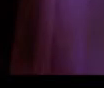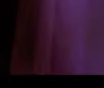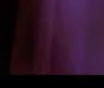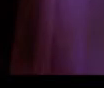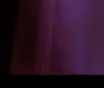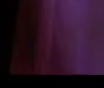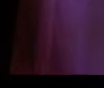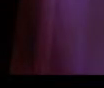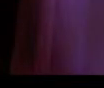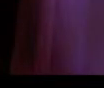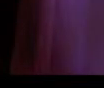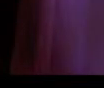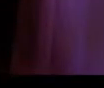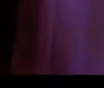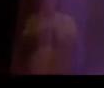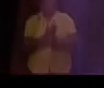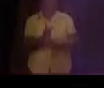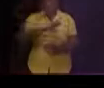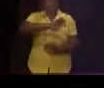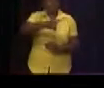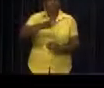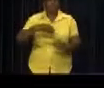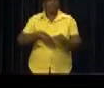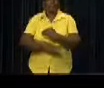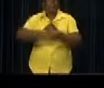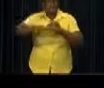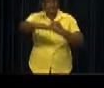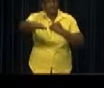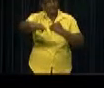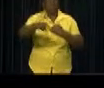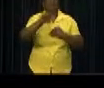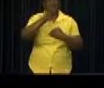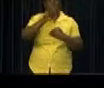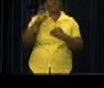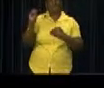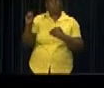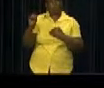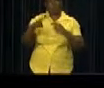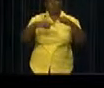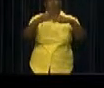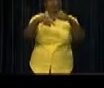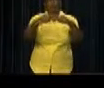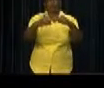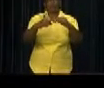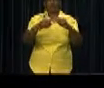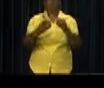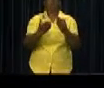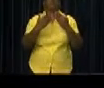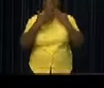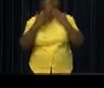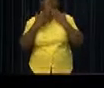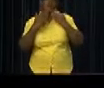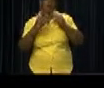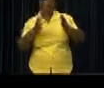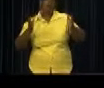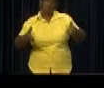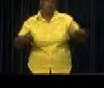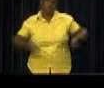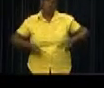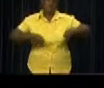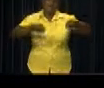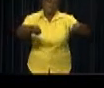And in other news, is reported that the Department of Village Development, in the interior of the Ministry of Regional Development,